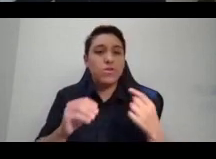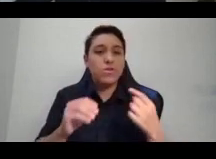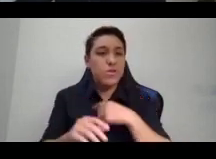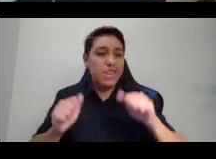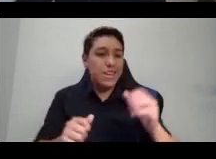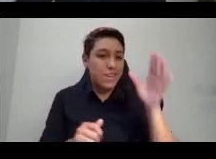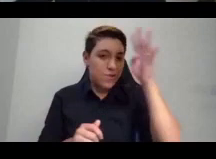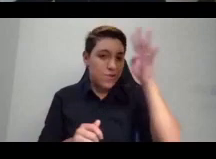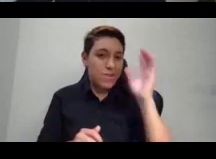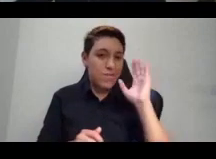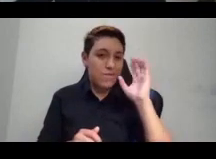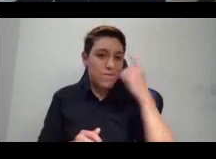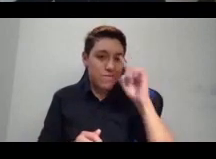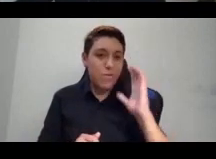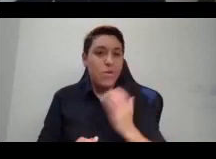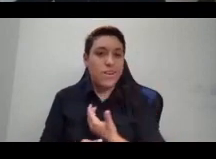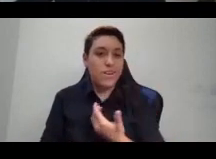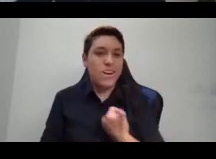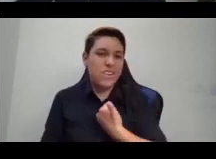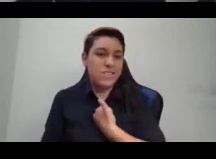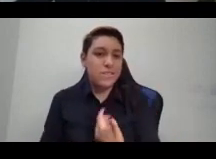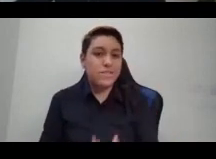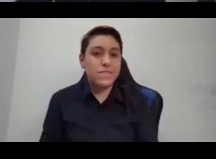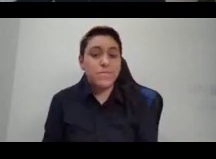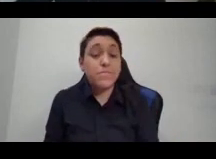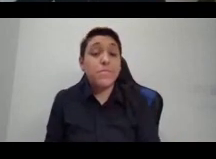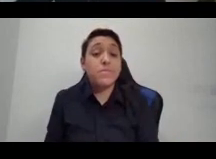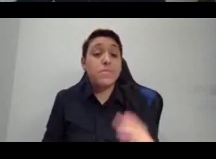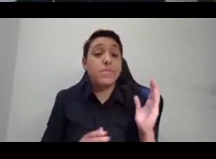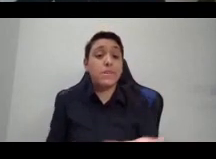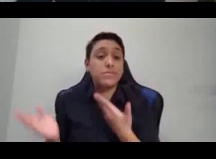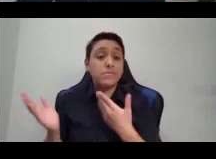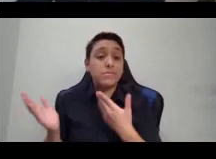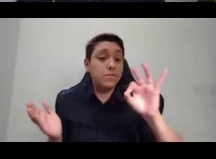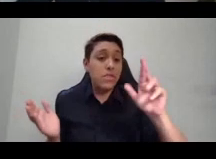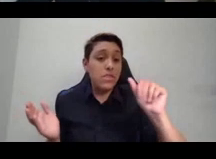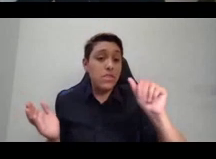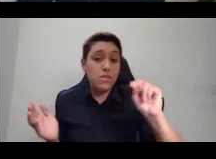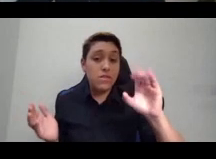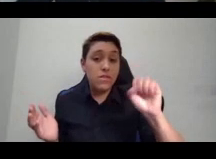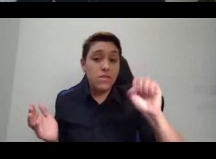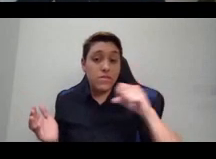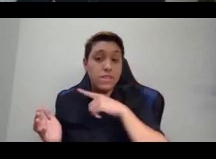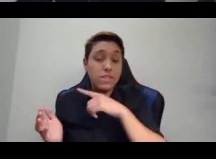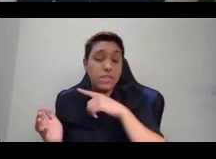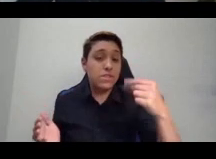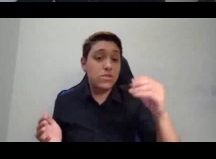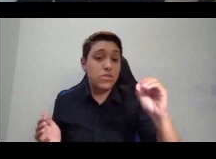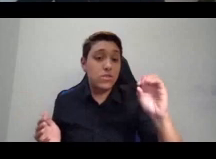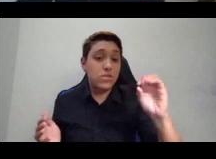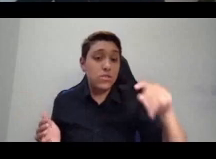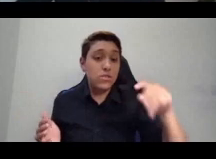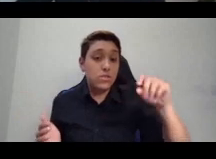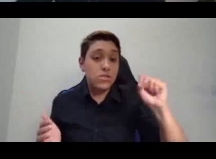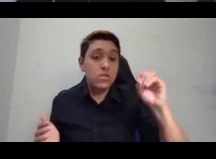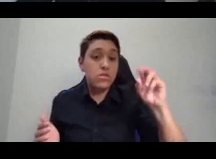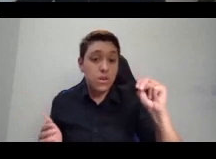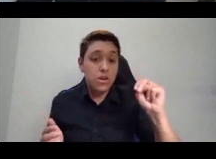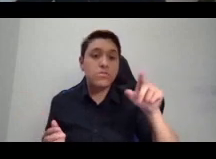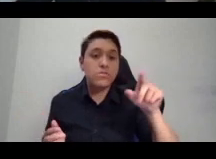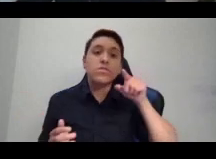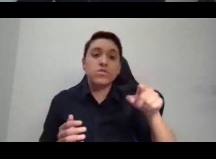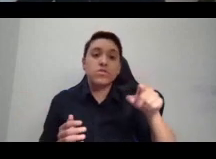Frances Thompson was the first black woman to testify before Congress and she did so in the